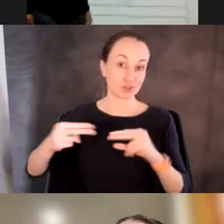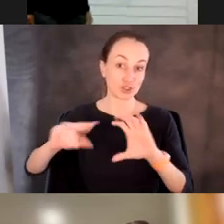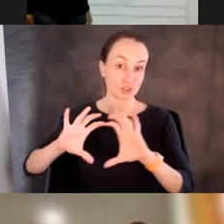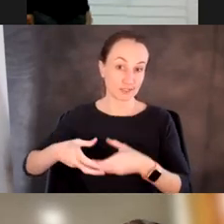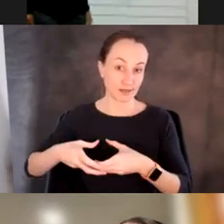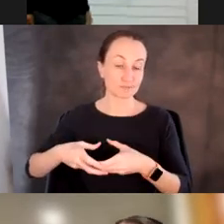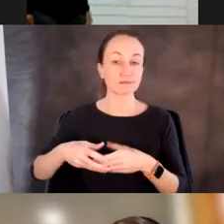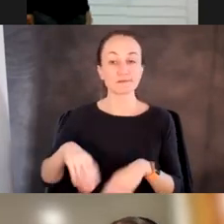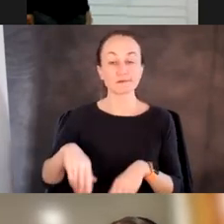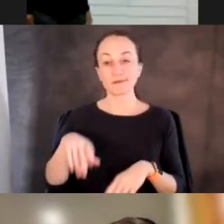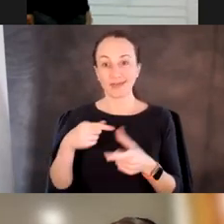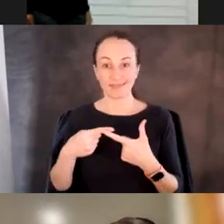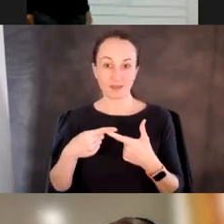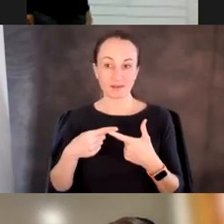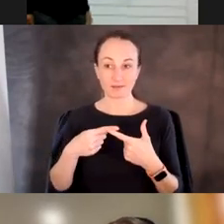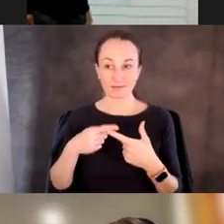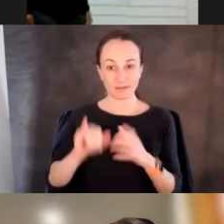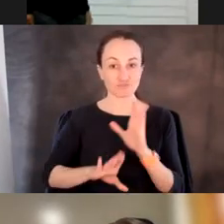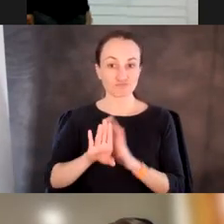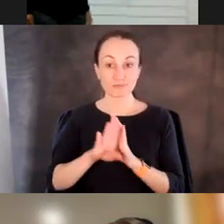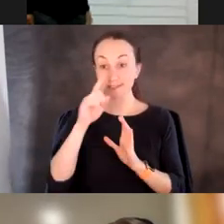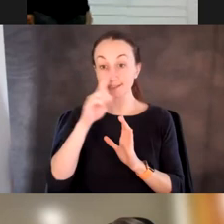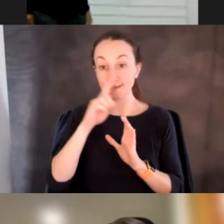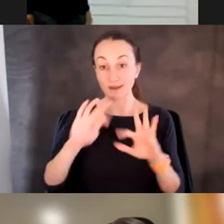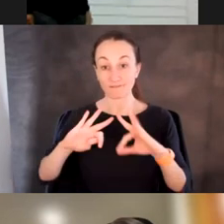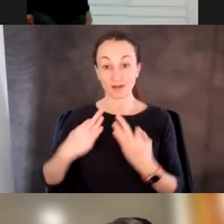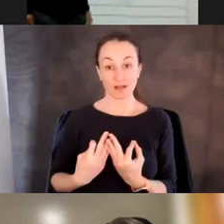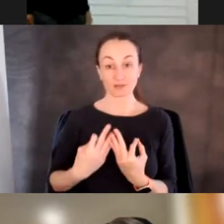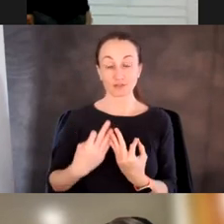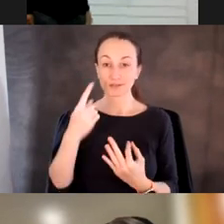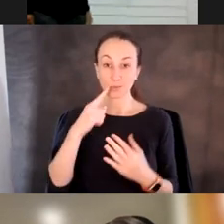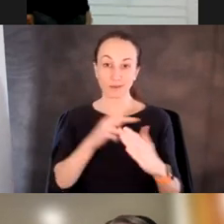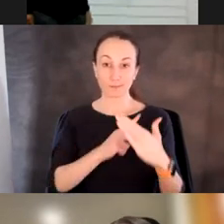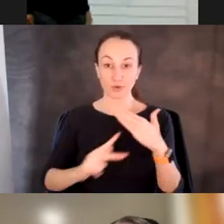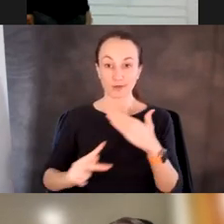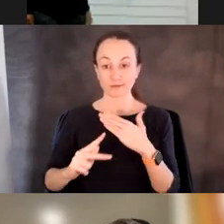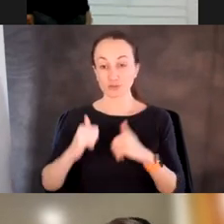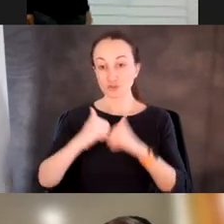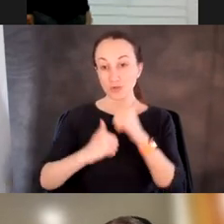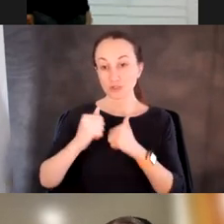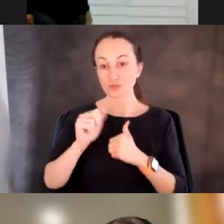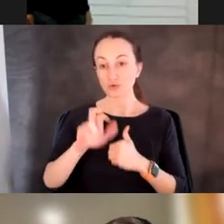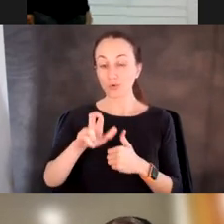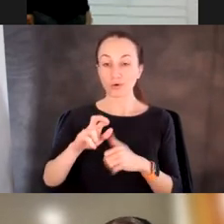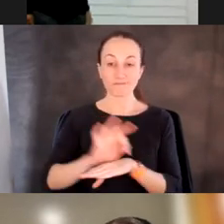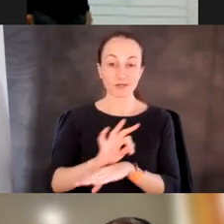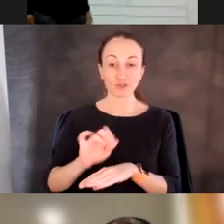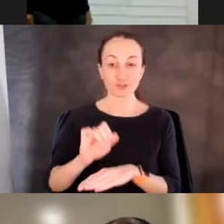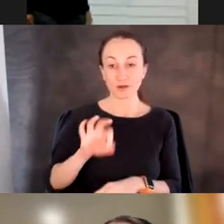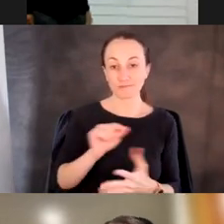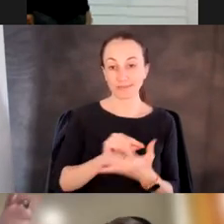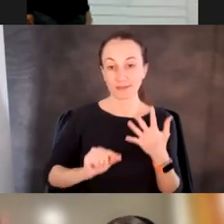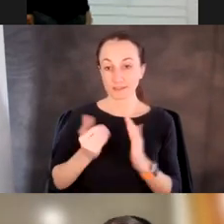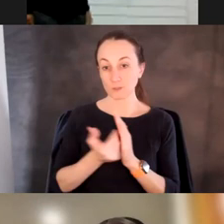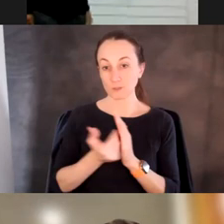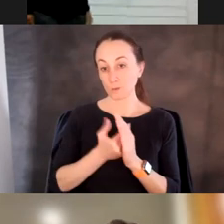in order to create a synthetic phylogeny from which we can predict, um, structure or function of, of these